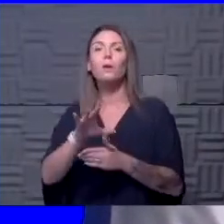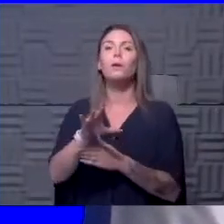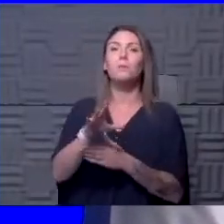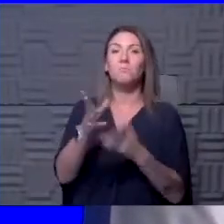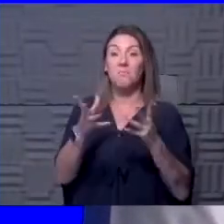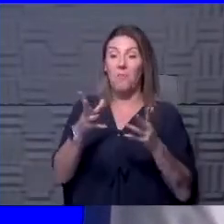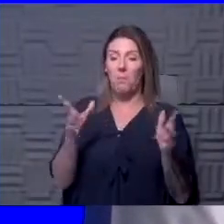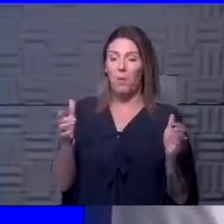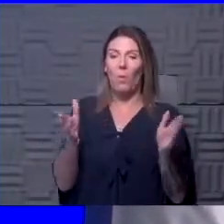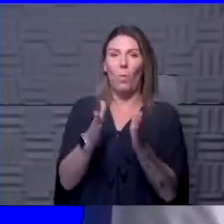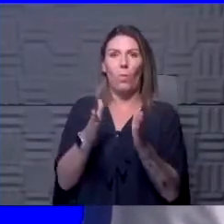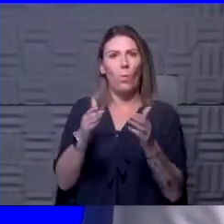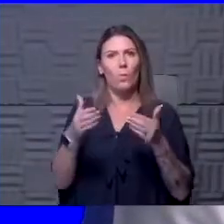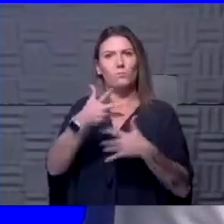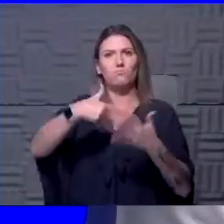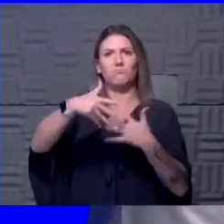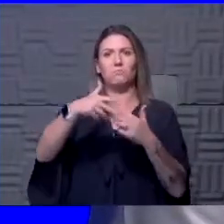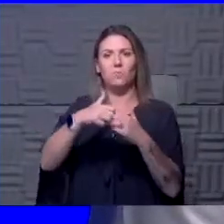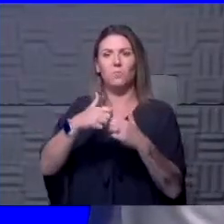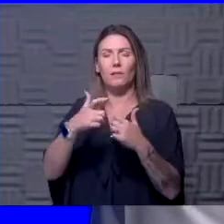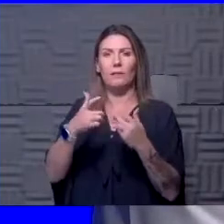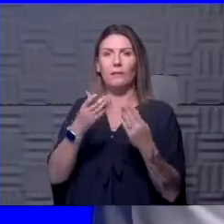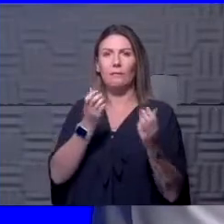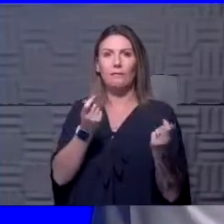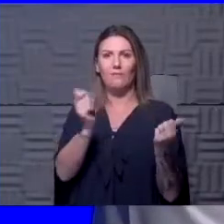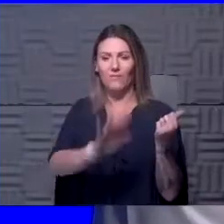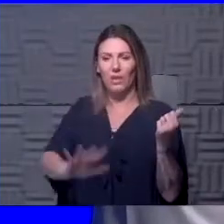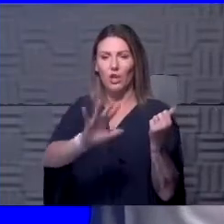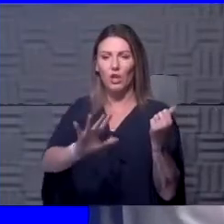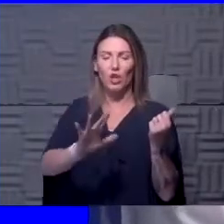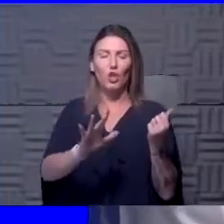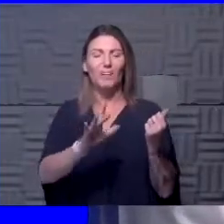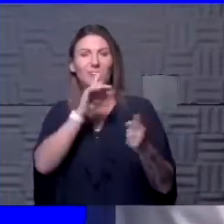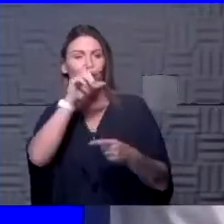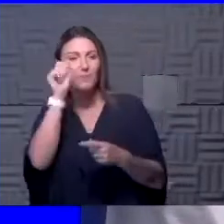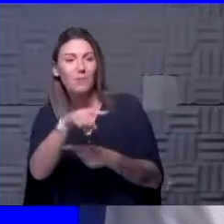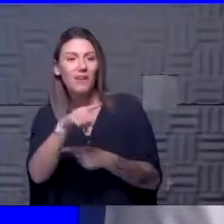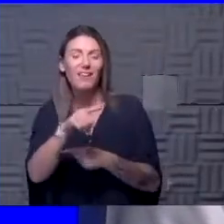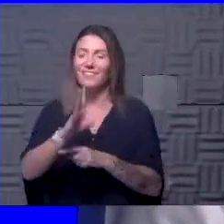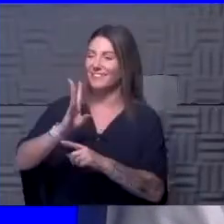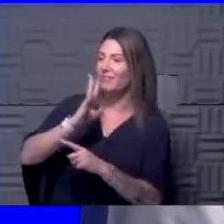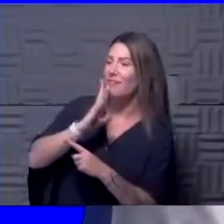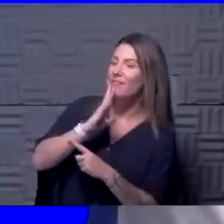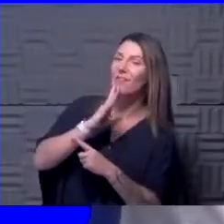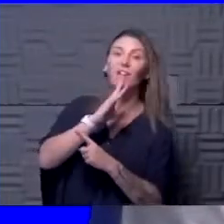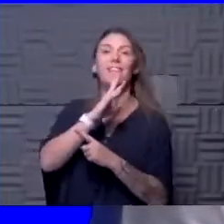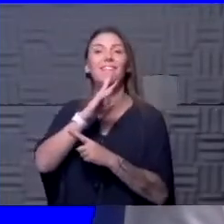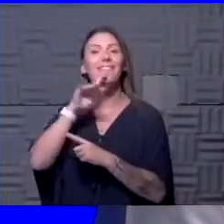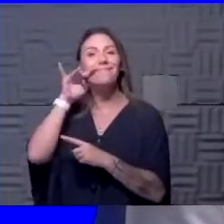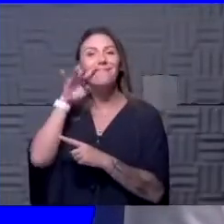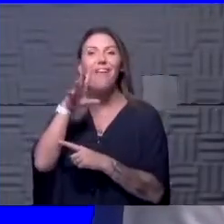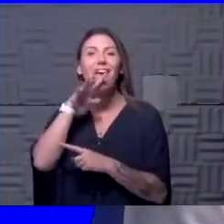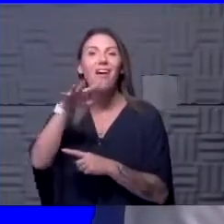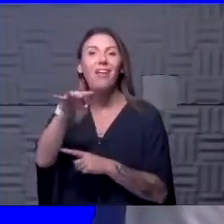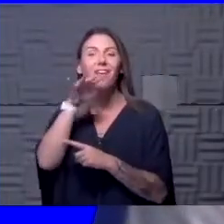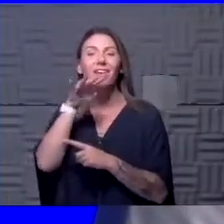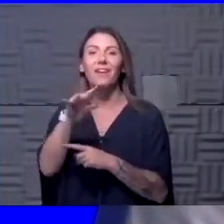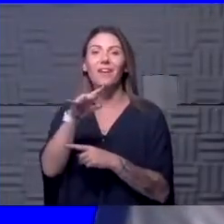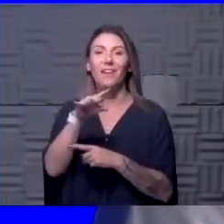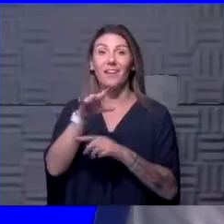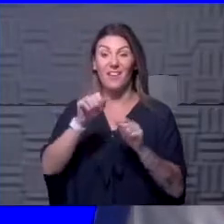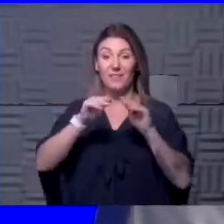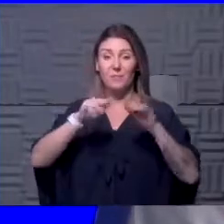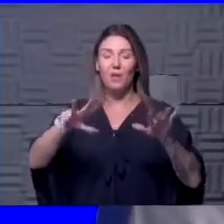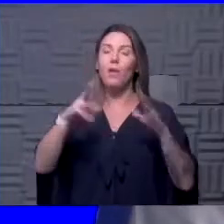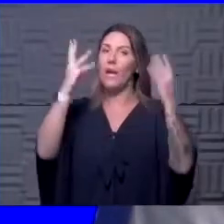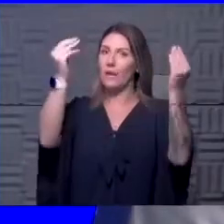lot of other people on the field. You know, there's always a question, is there a lot of spitting or talking or yelling going on? Can we spread it that way? Certainly outdoors is better.